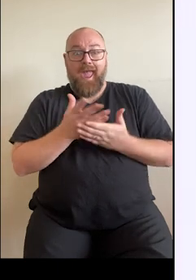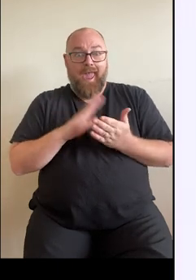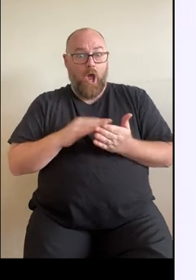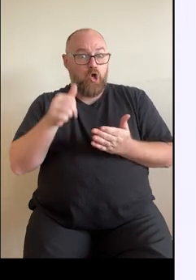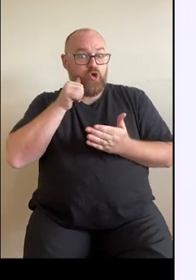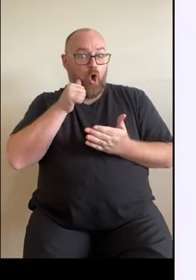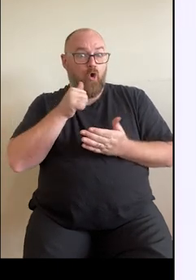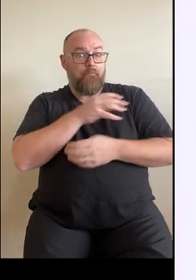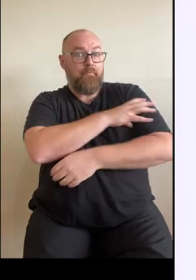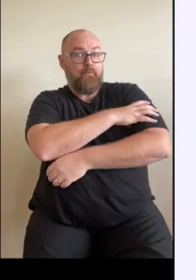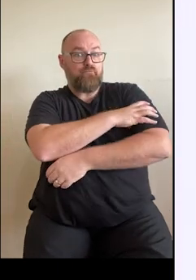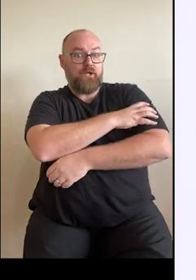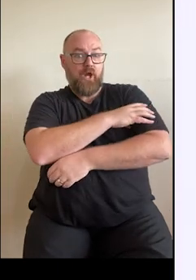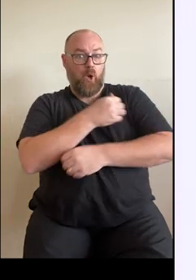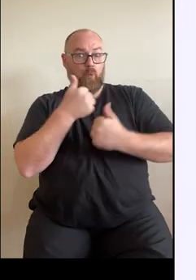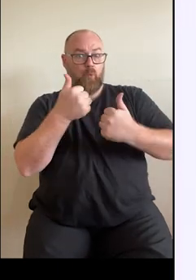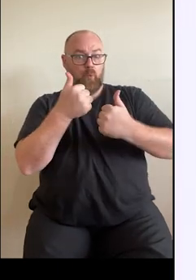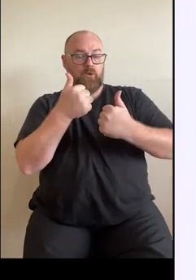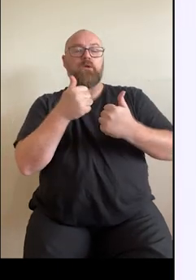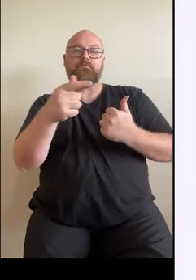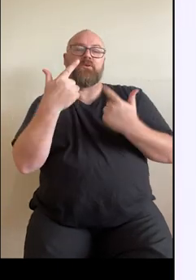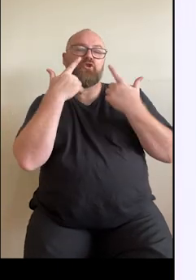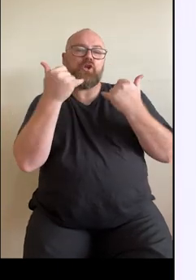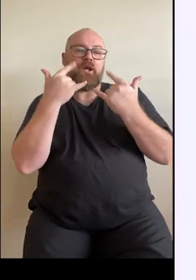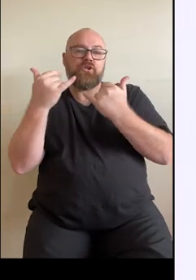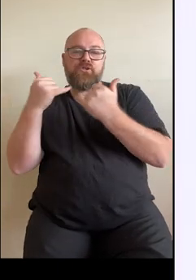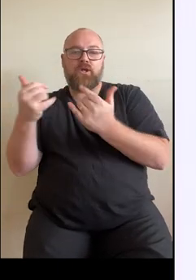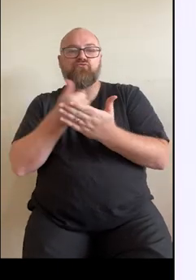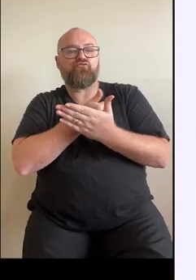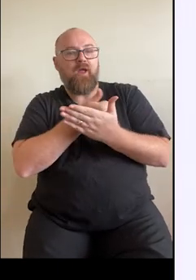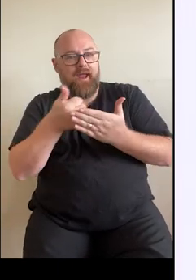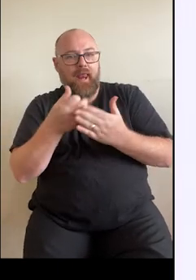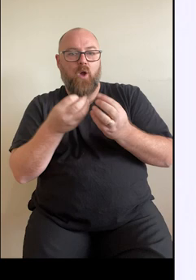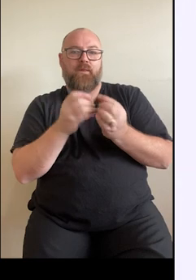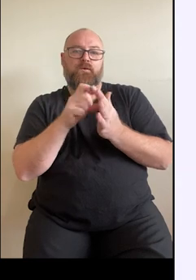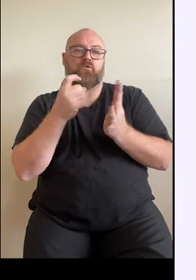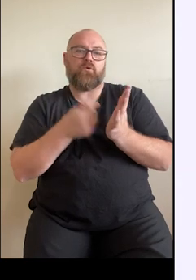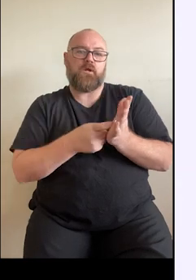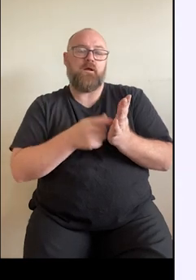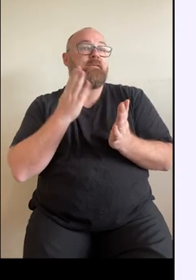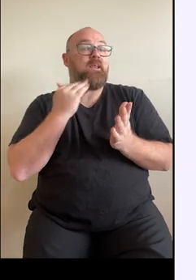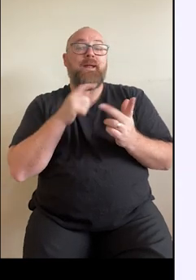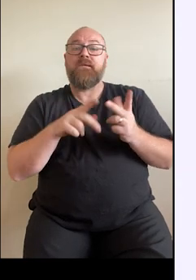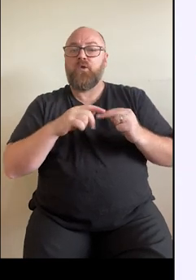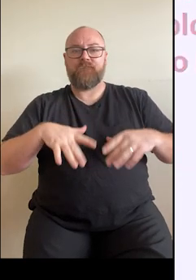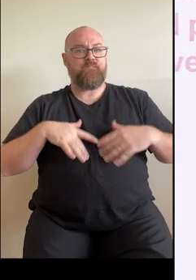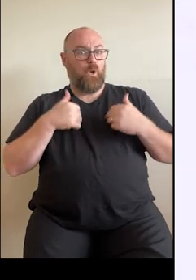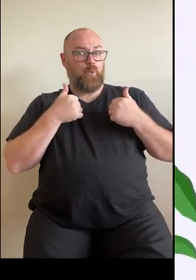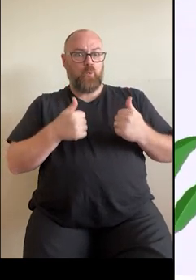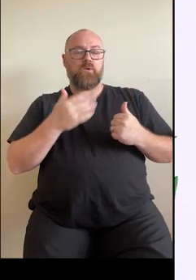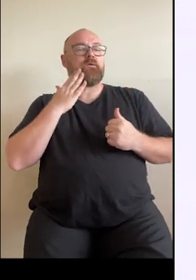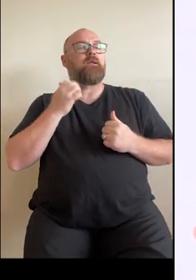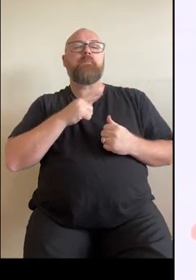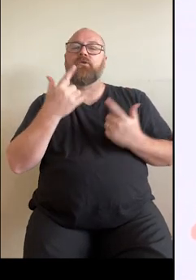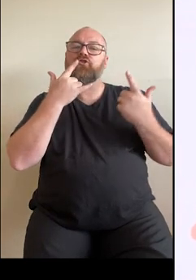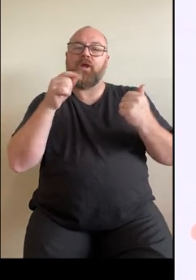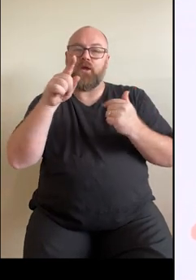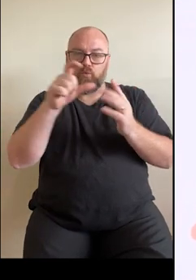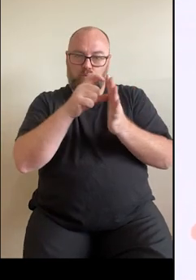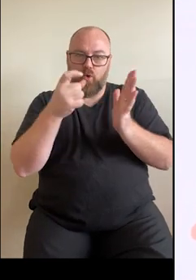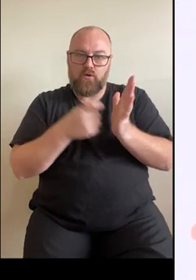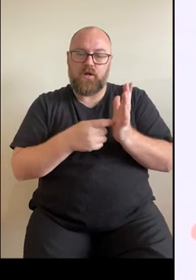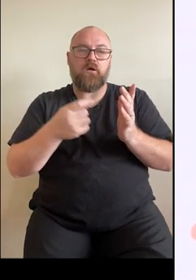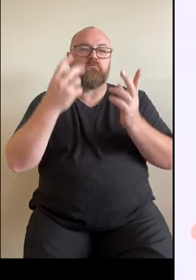your blood pressure is healthy is to have it checked regularly, even if you're feeling healthy and well. A doctor,